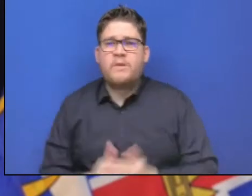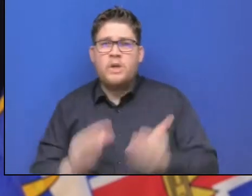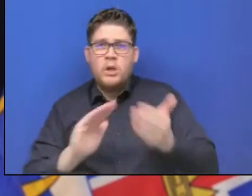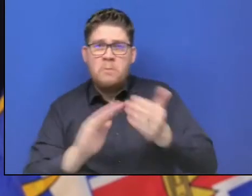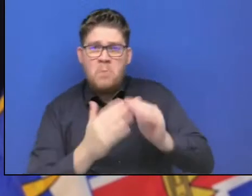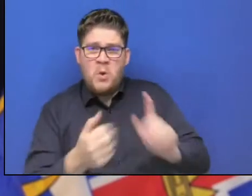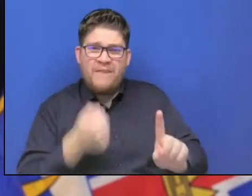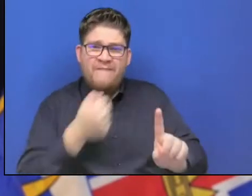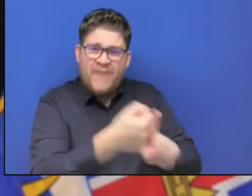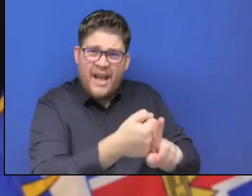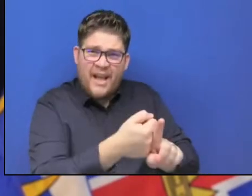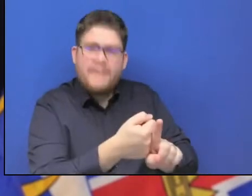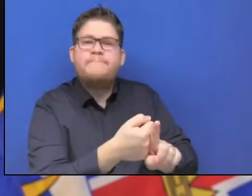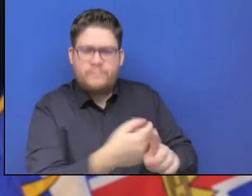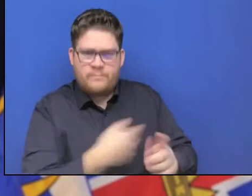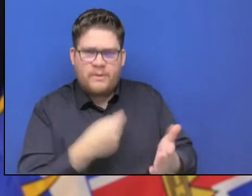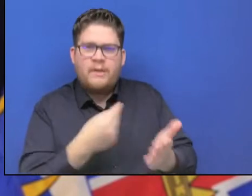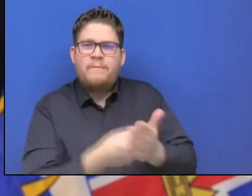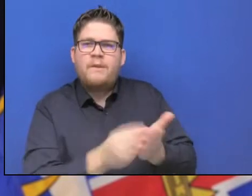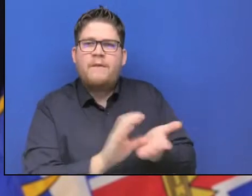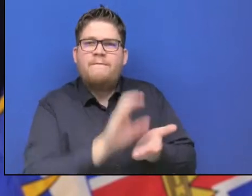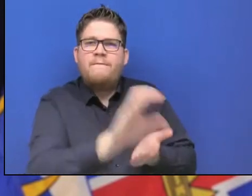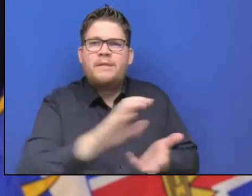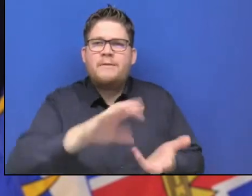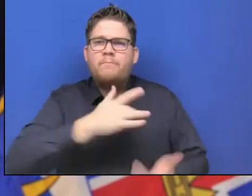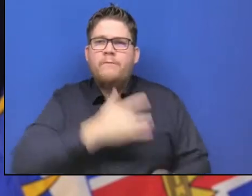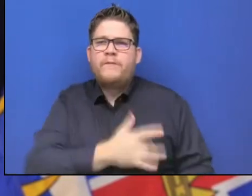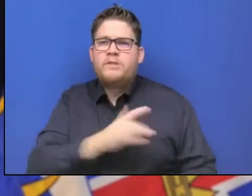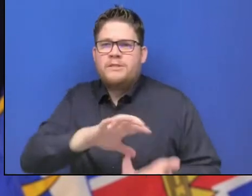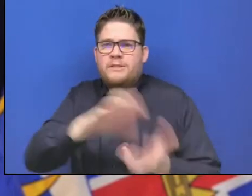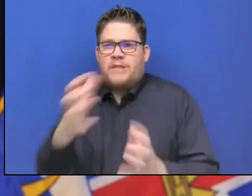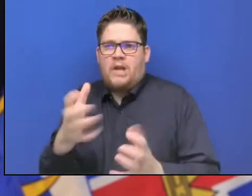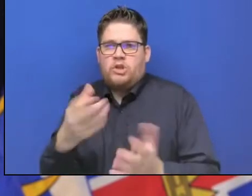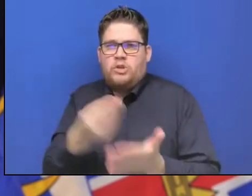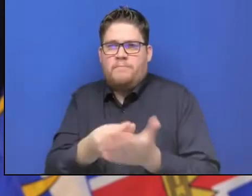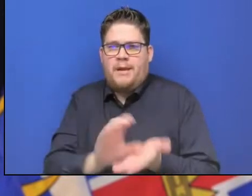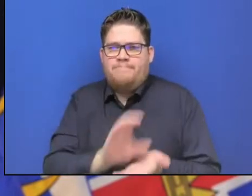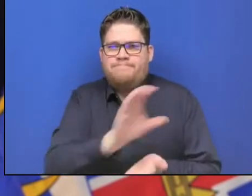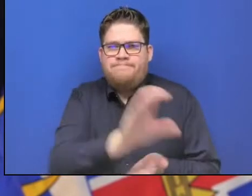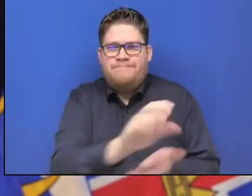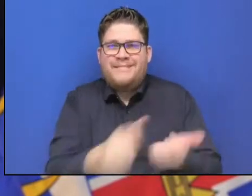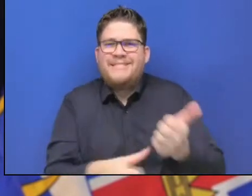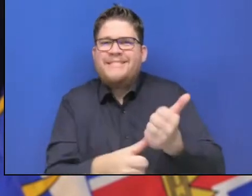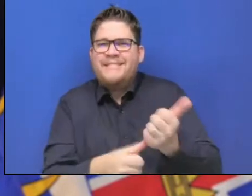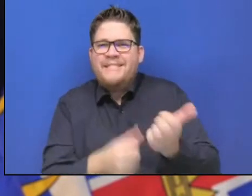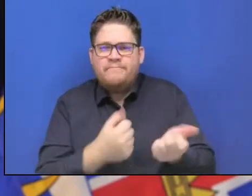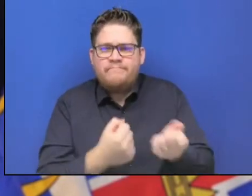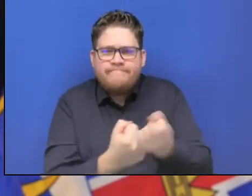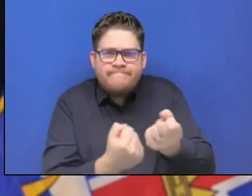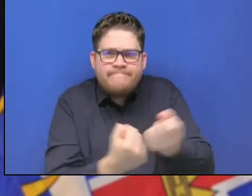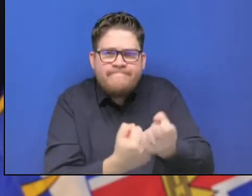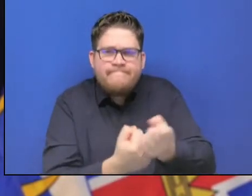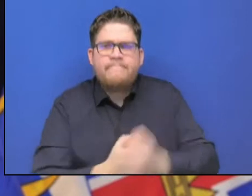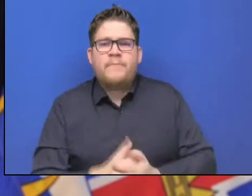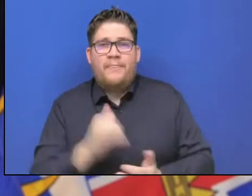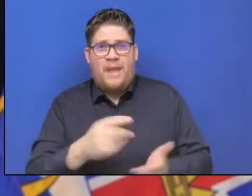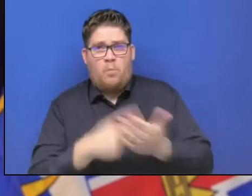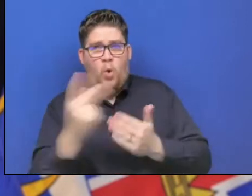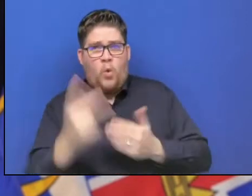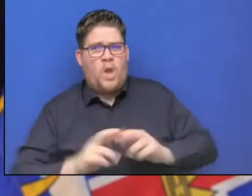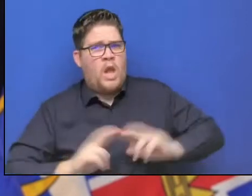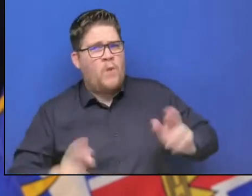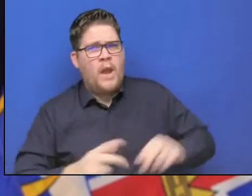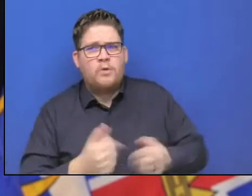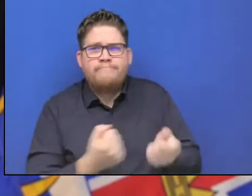program. And that includes coverage for things like rebuilding or replacing essential public infrastructure, replacing